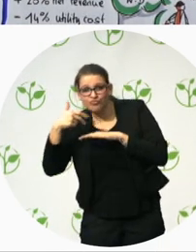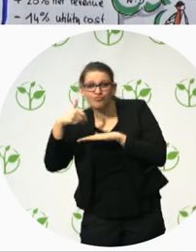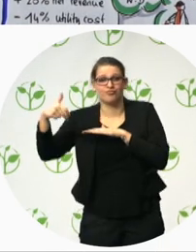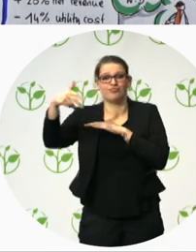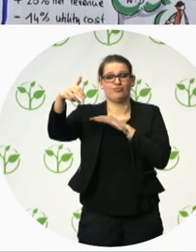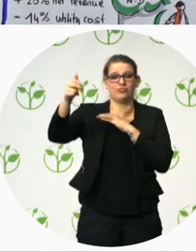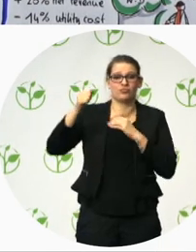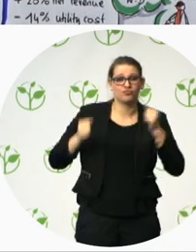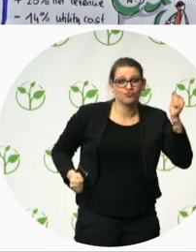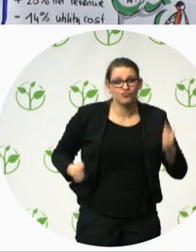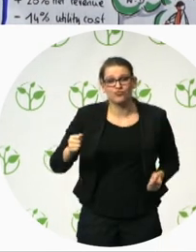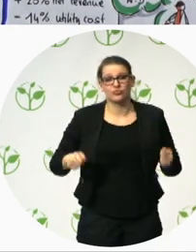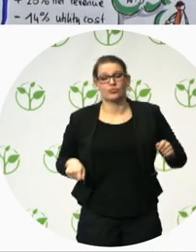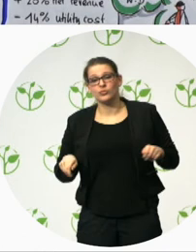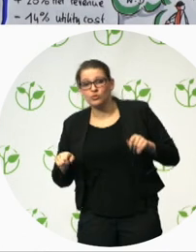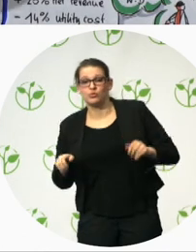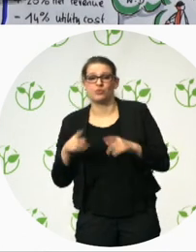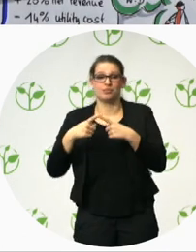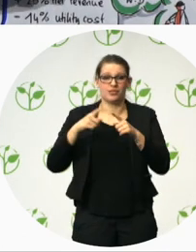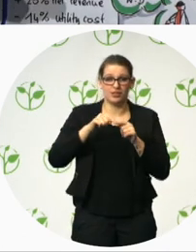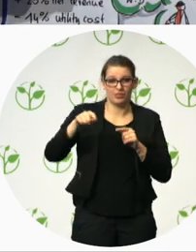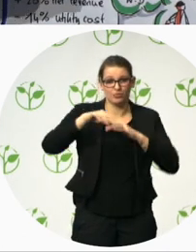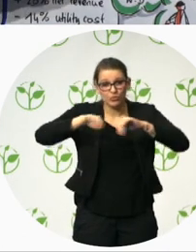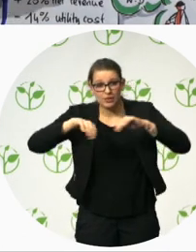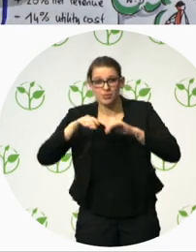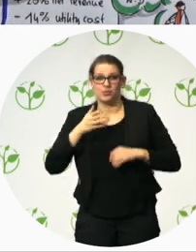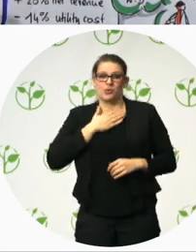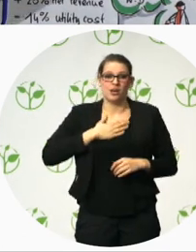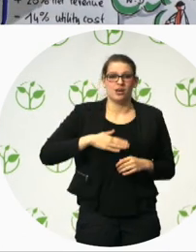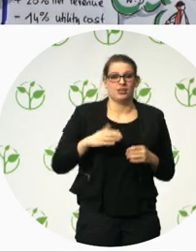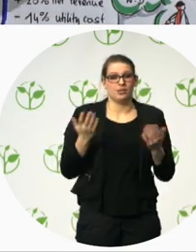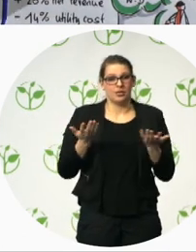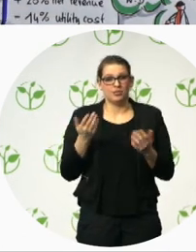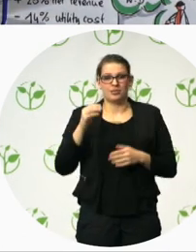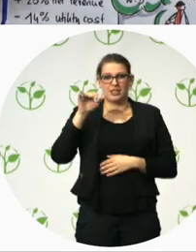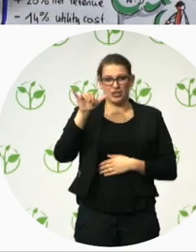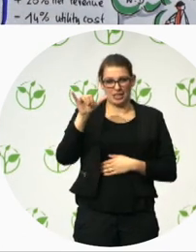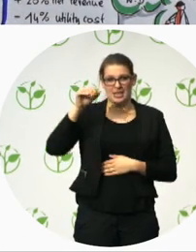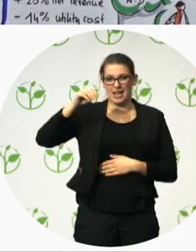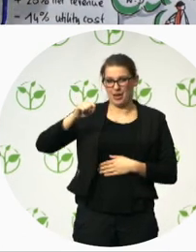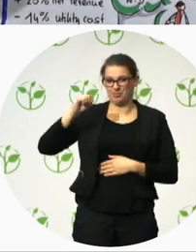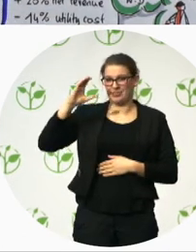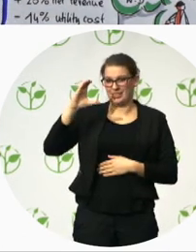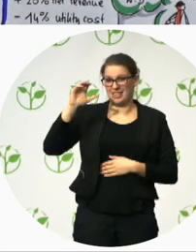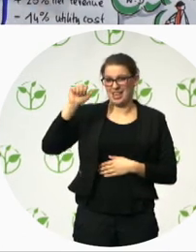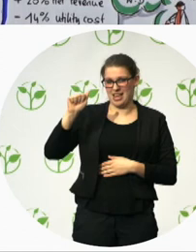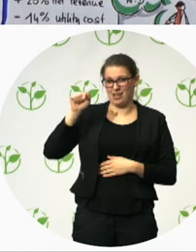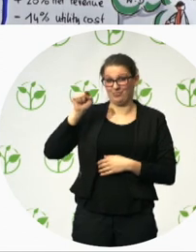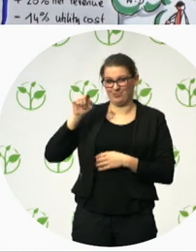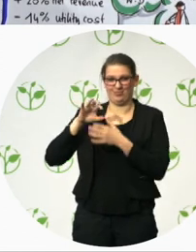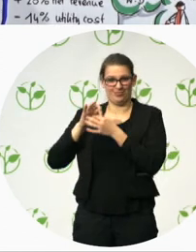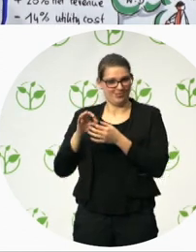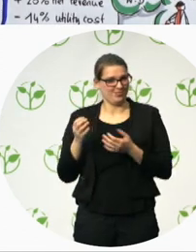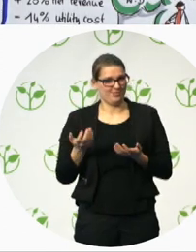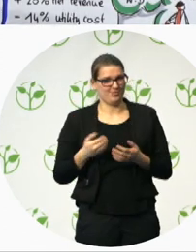YMCA? A lot of examples. I was very fascinated by the, um, by the fact that